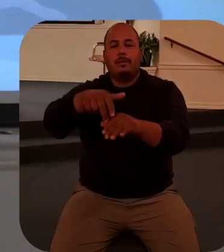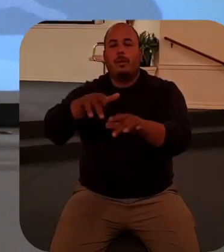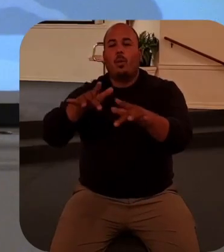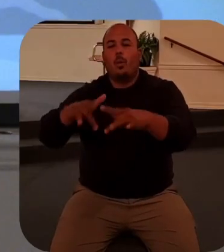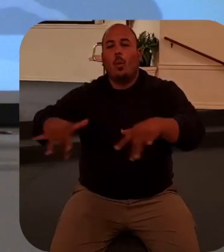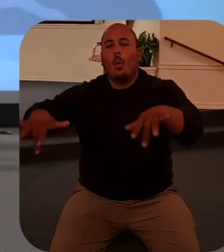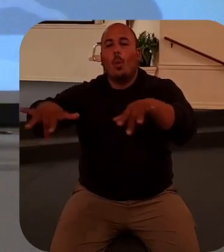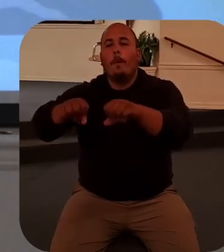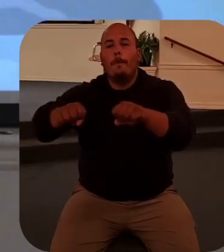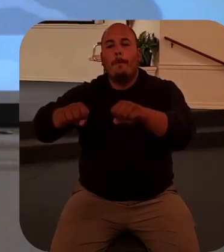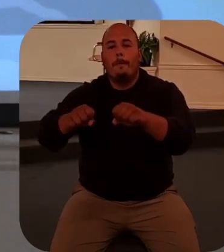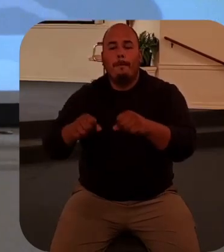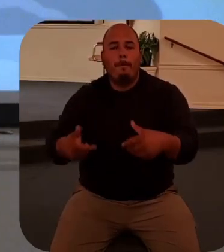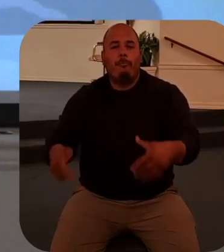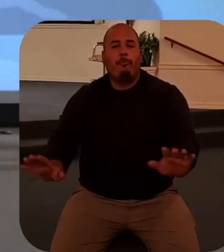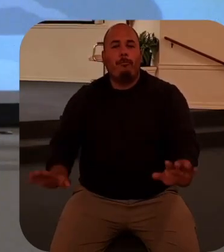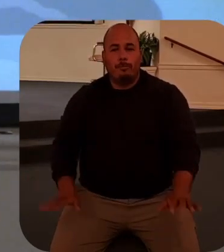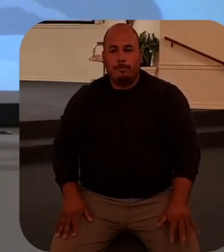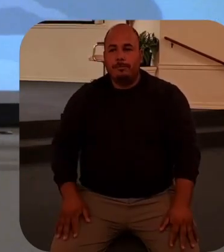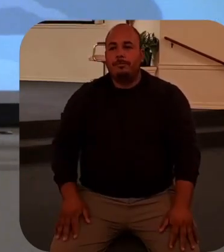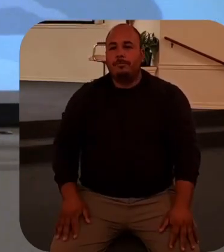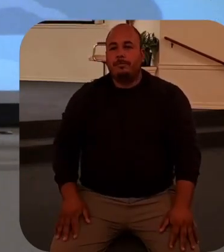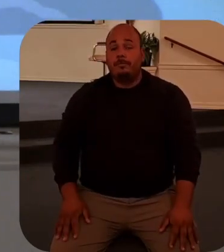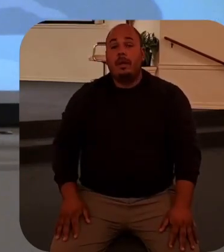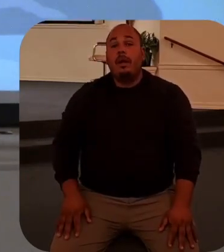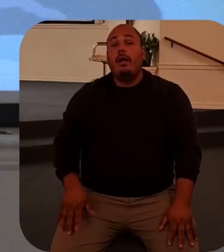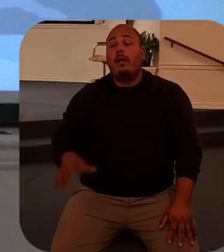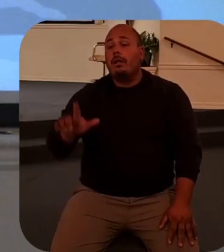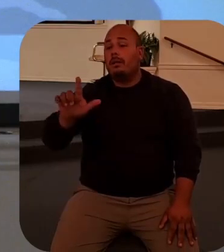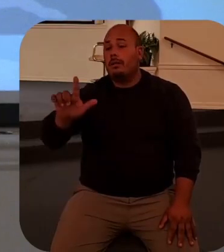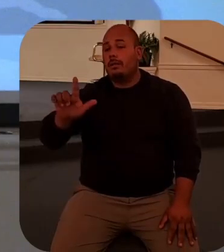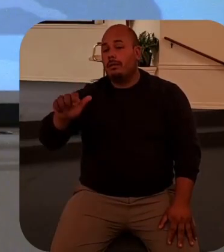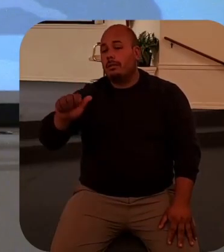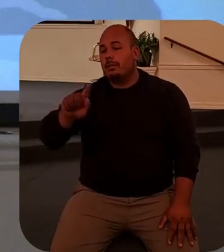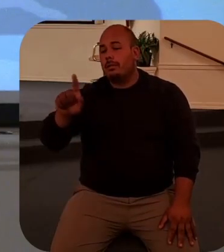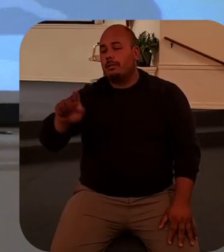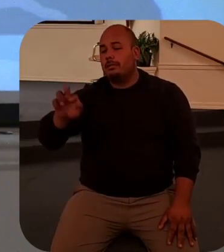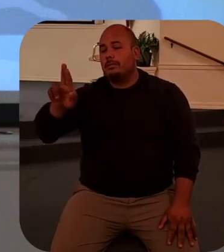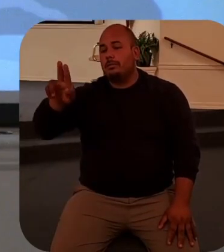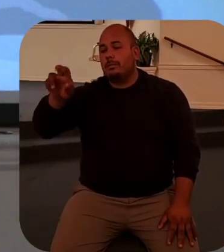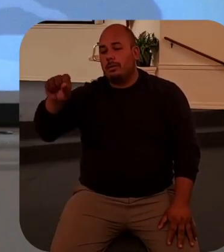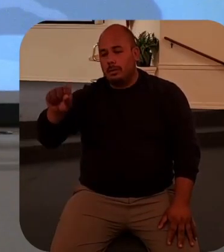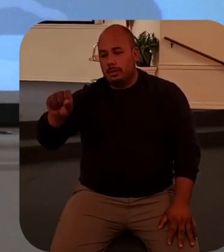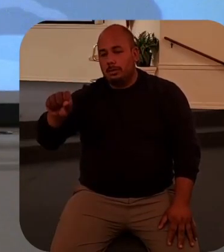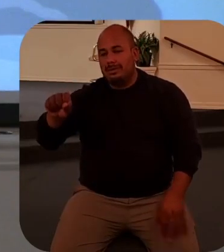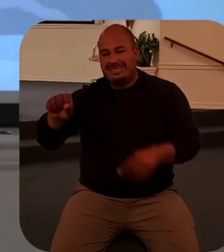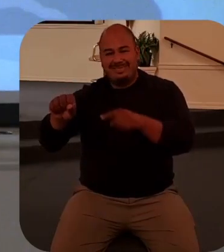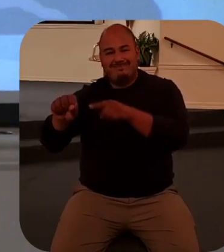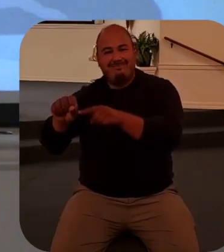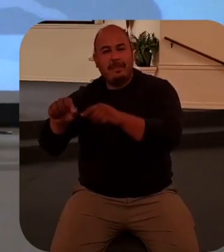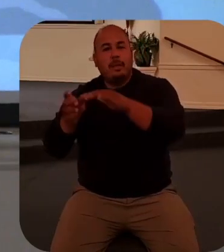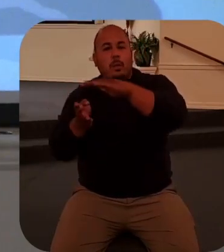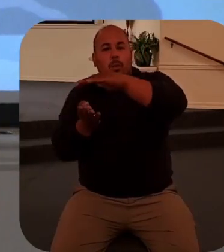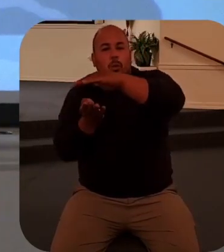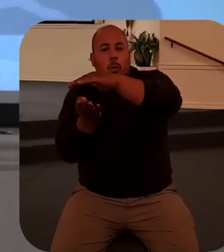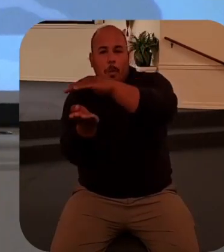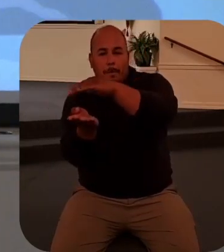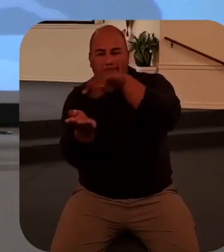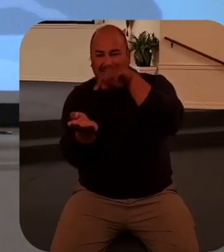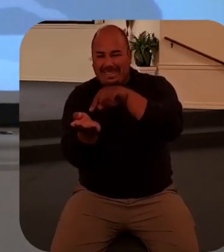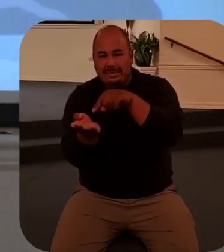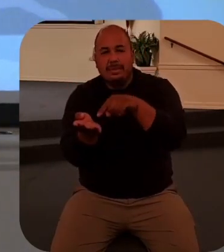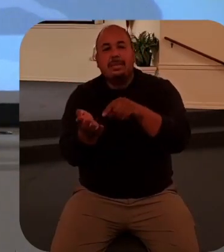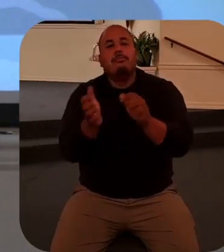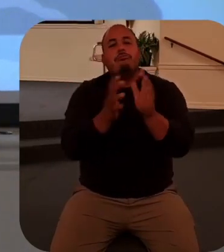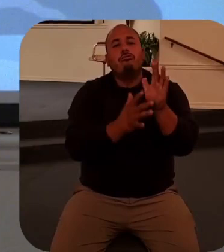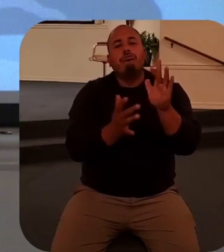forever at Lazarus his tomb Jesus was angry and heartbroken by